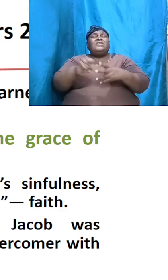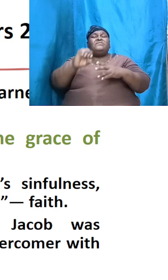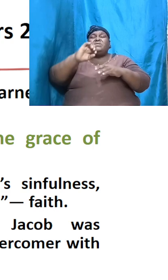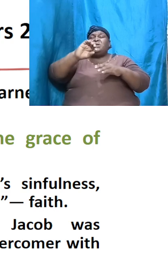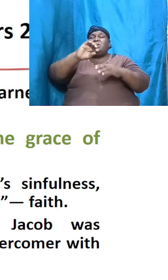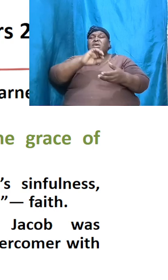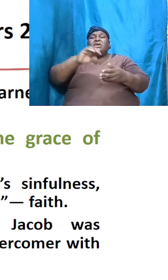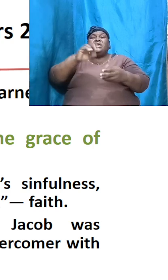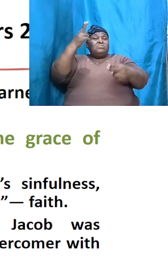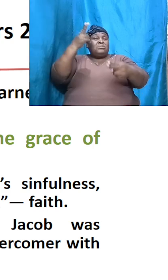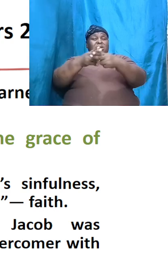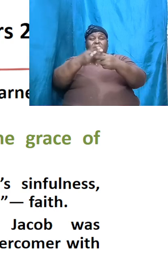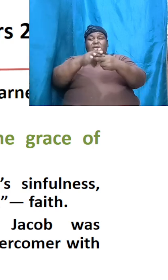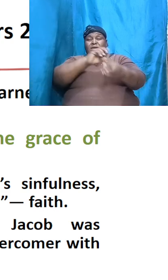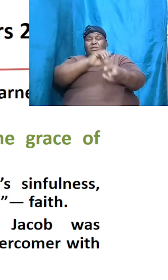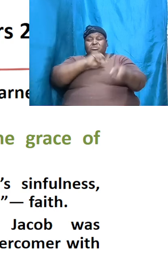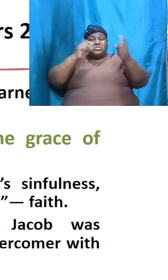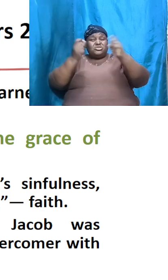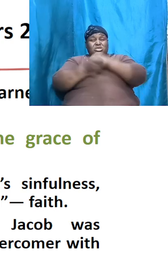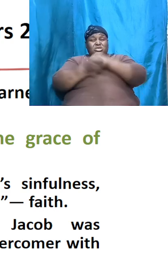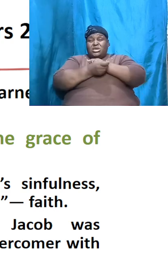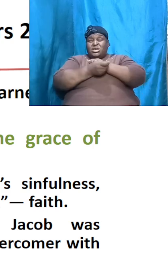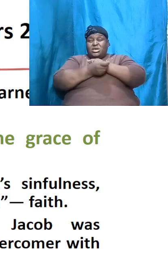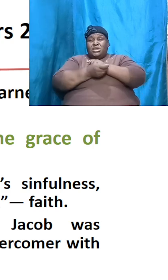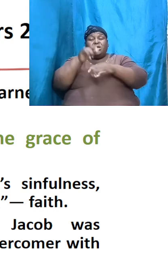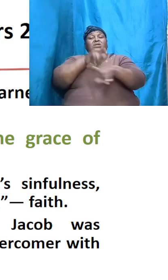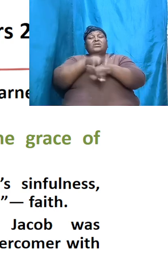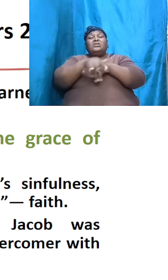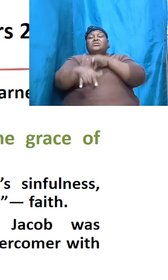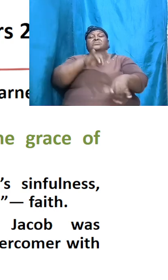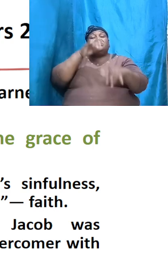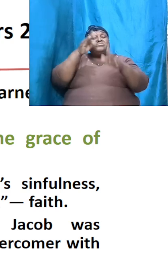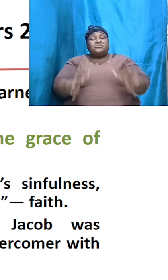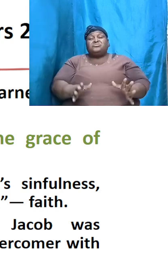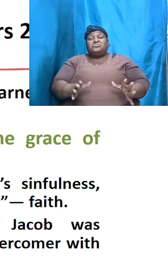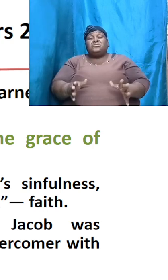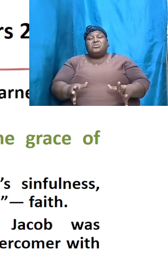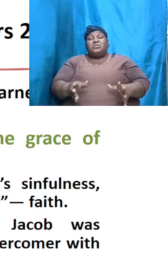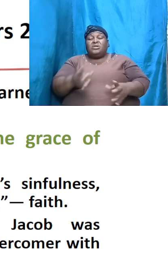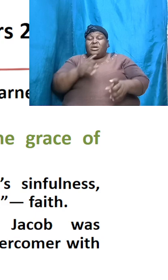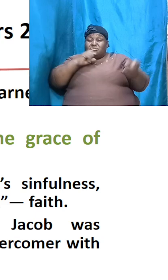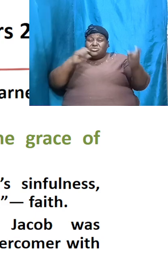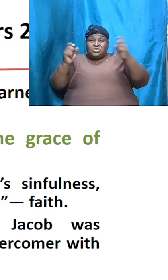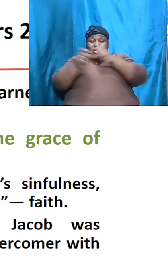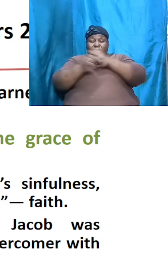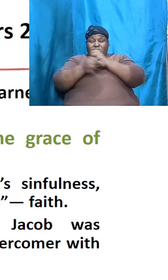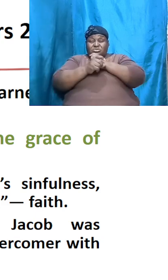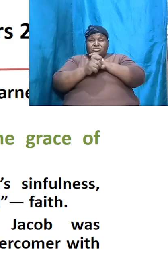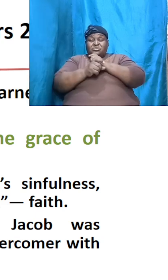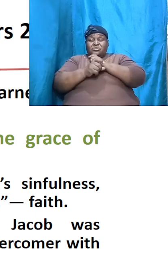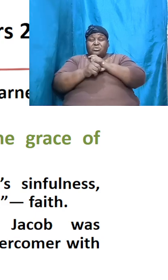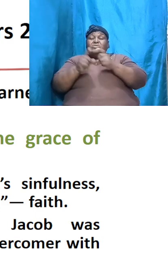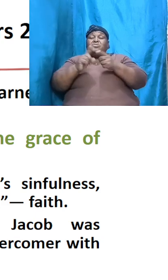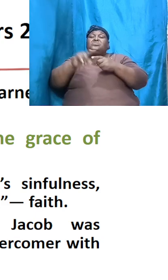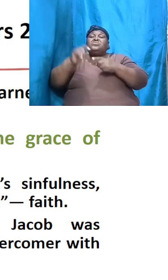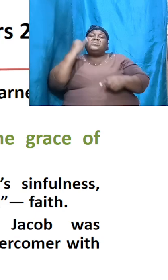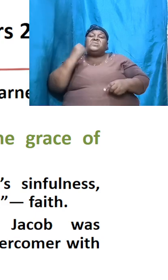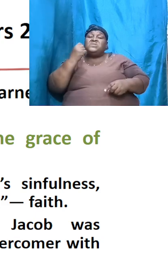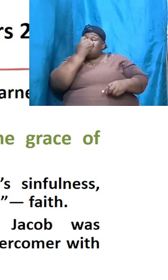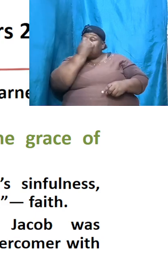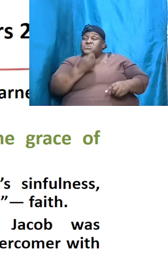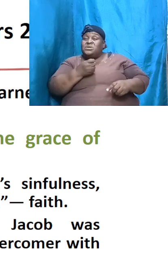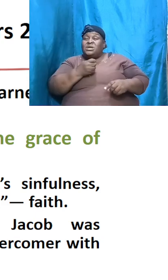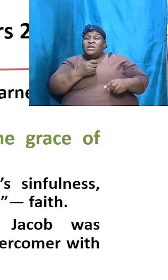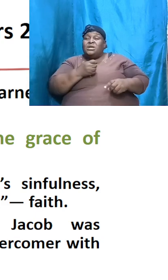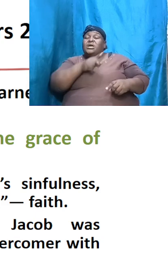Jacob which means supplanter trickster and he was transformed and his name changed to Israel which mean